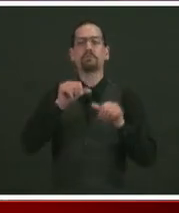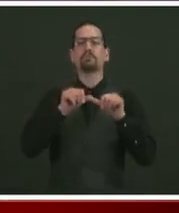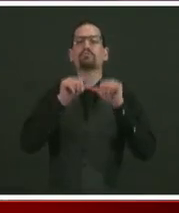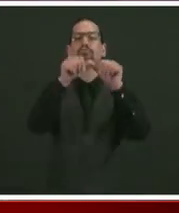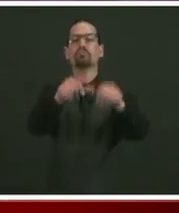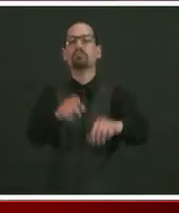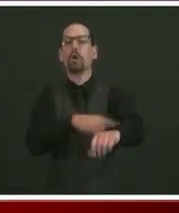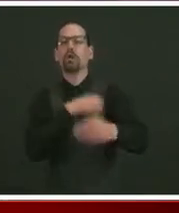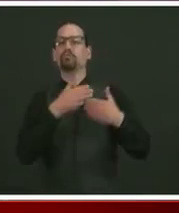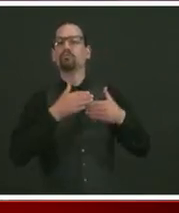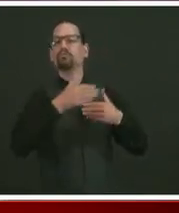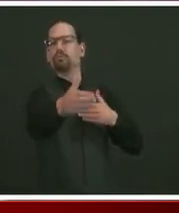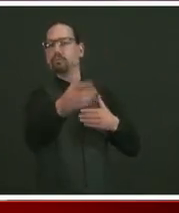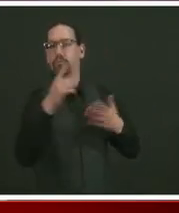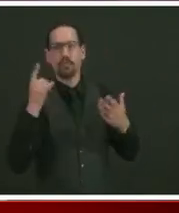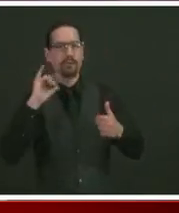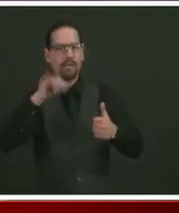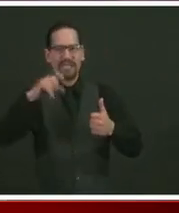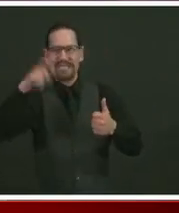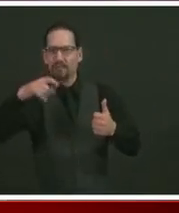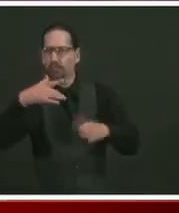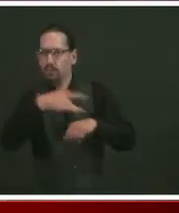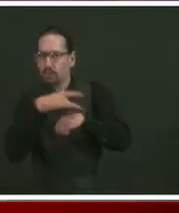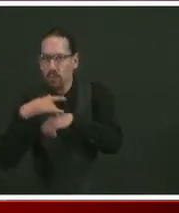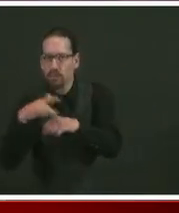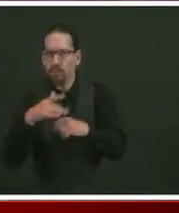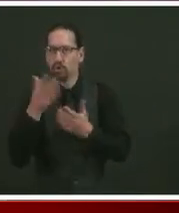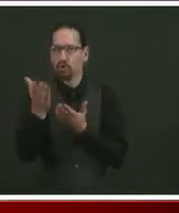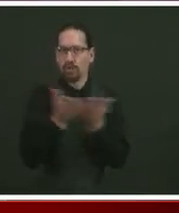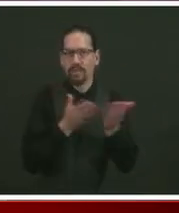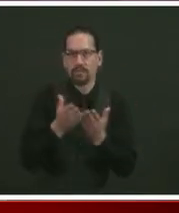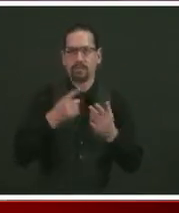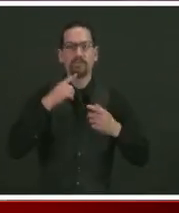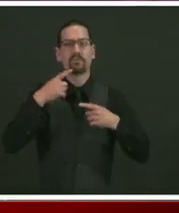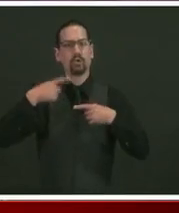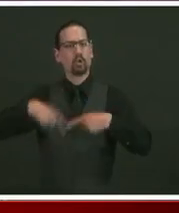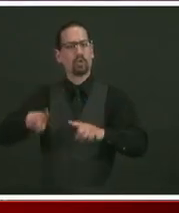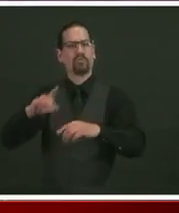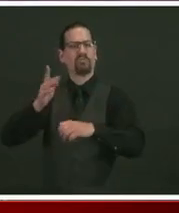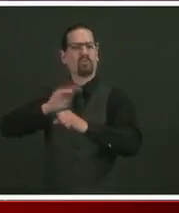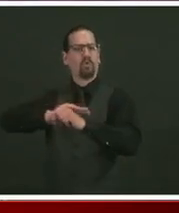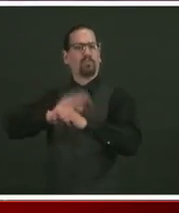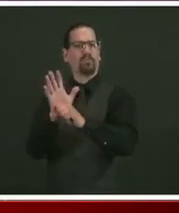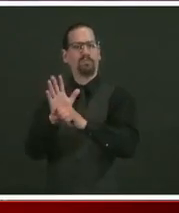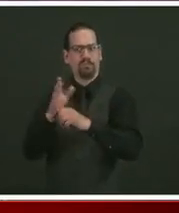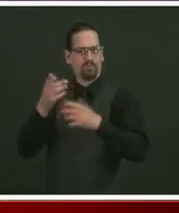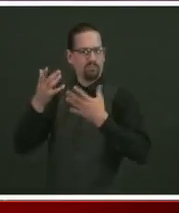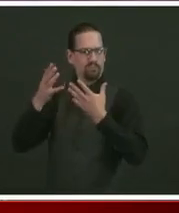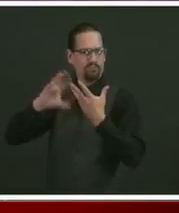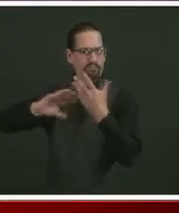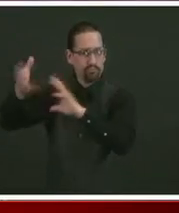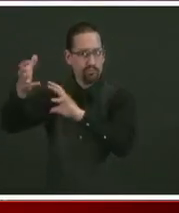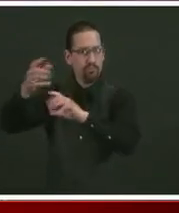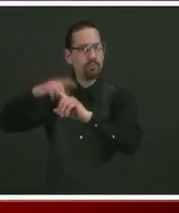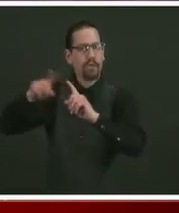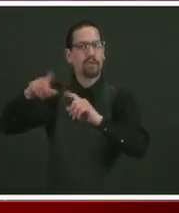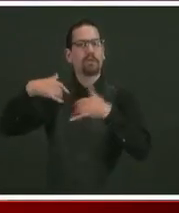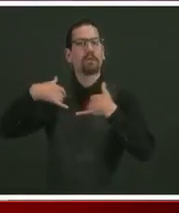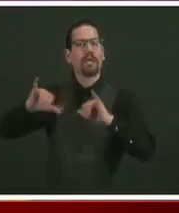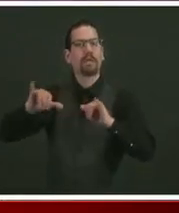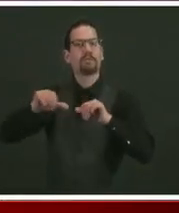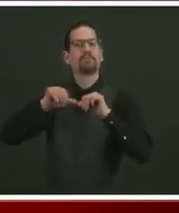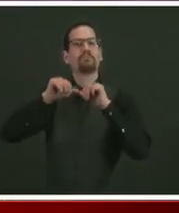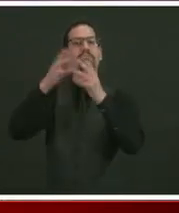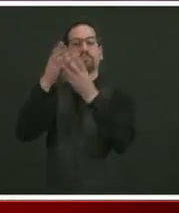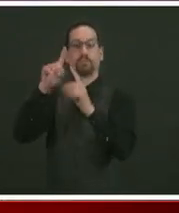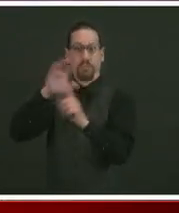during the crisis and after the crisis. Again, particularly for the most vulnerable among us and in a